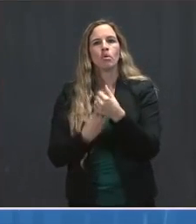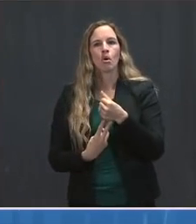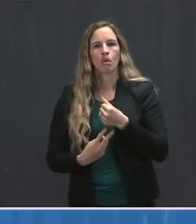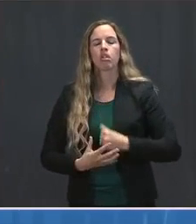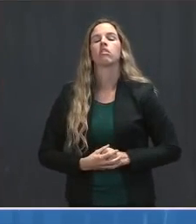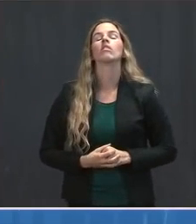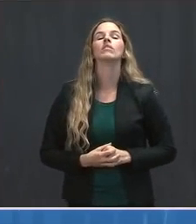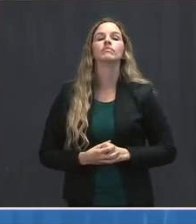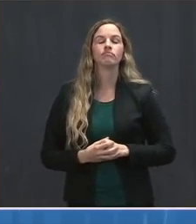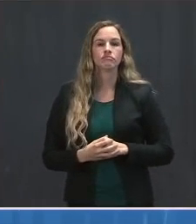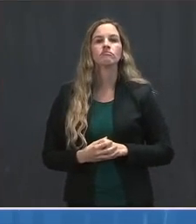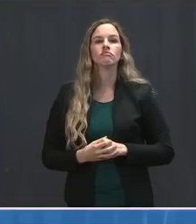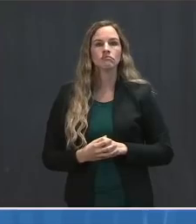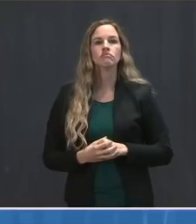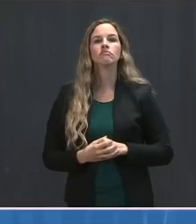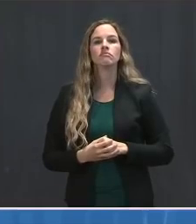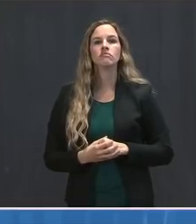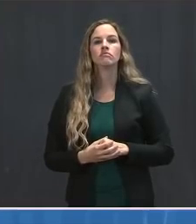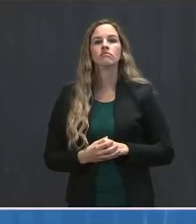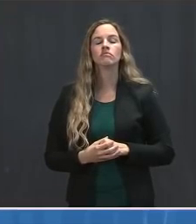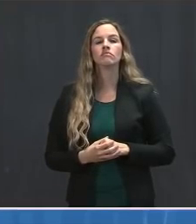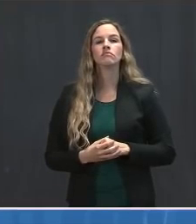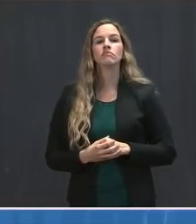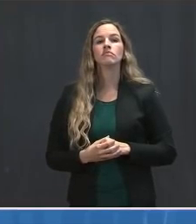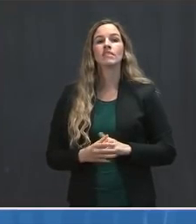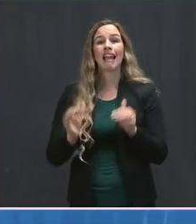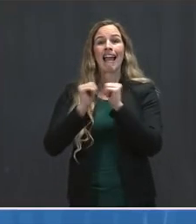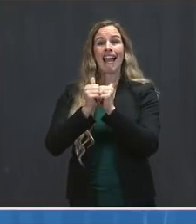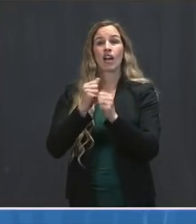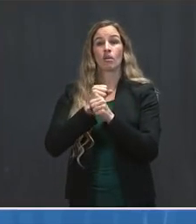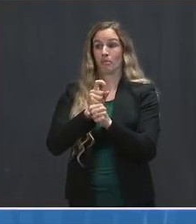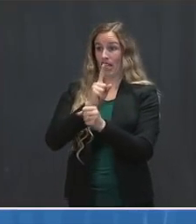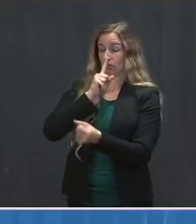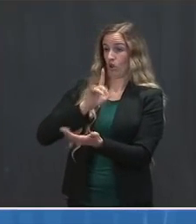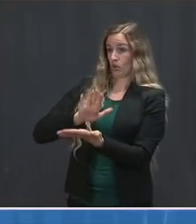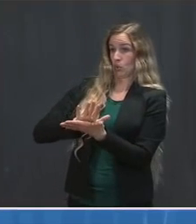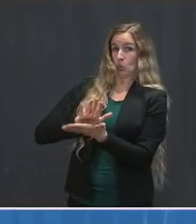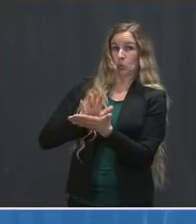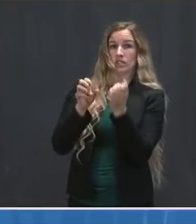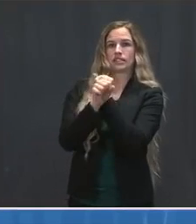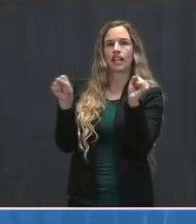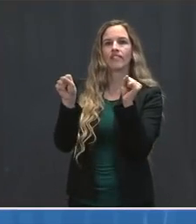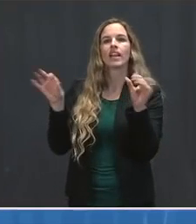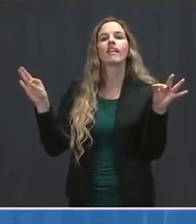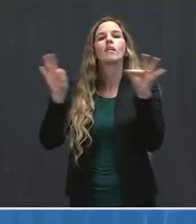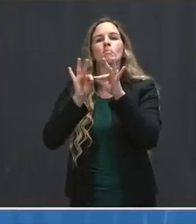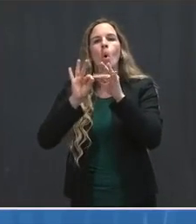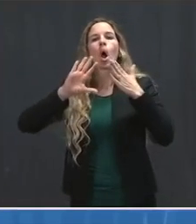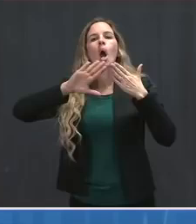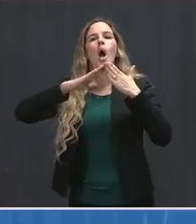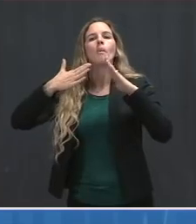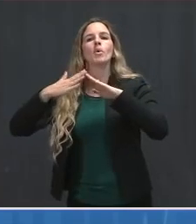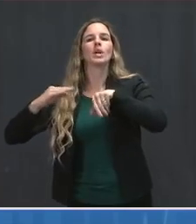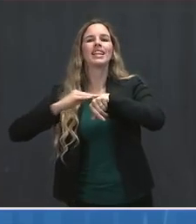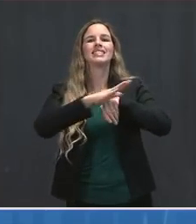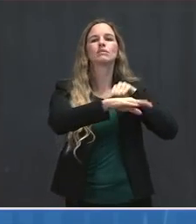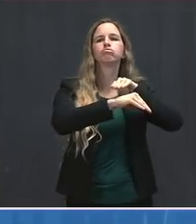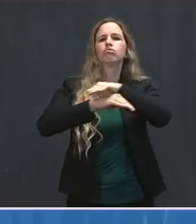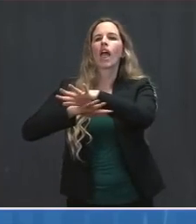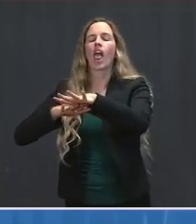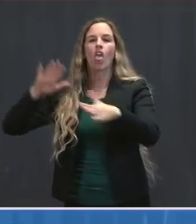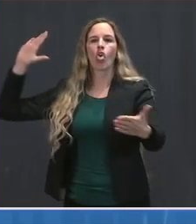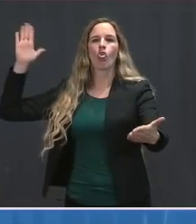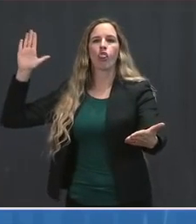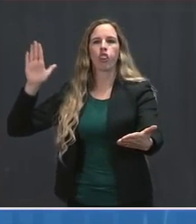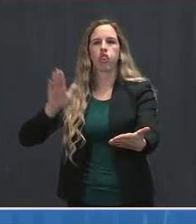Among the things that we need to do to make sure that schools are safe is to make sure that the community spread of this disease is down. And that means it's